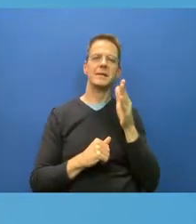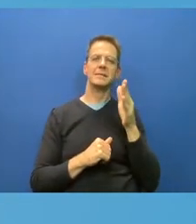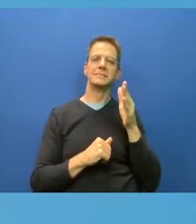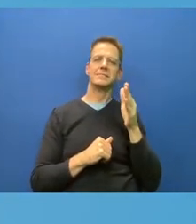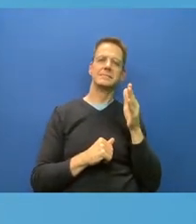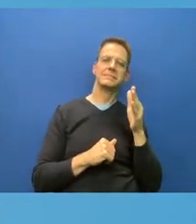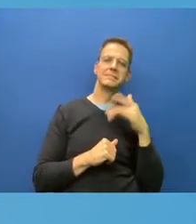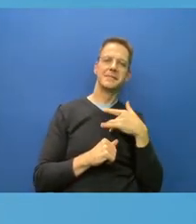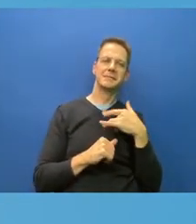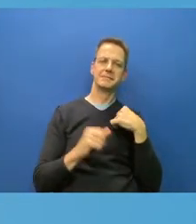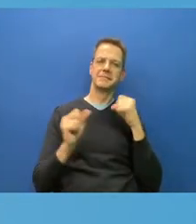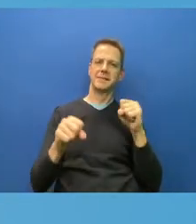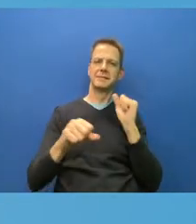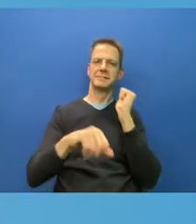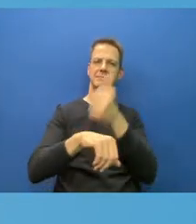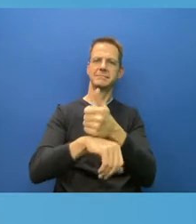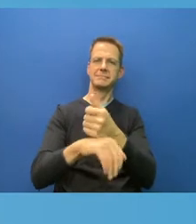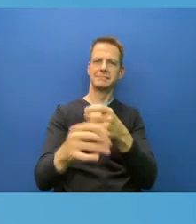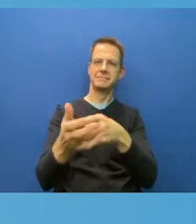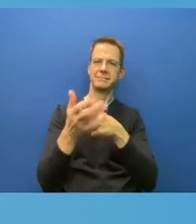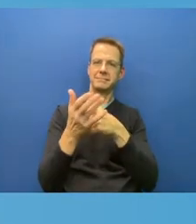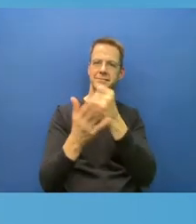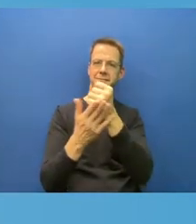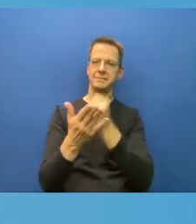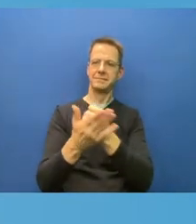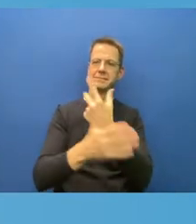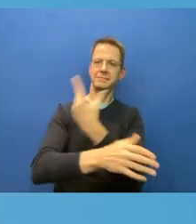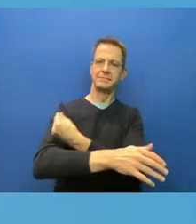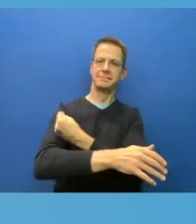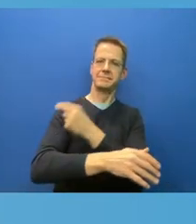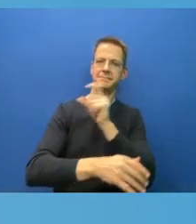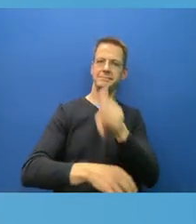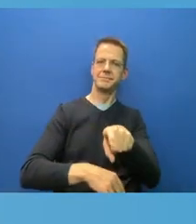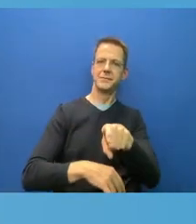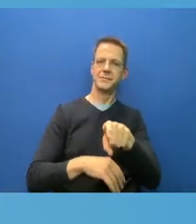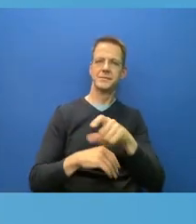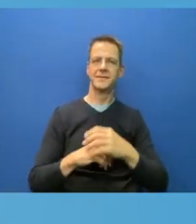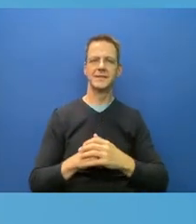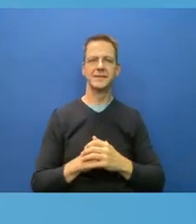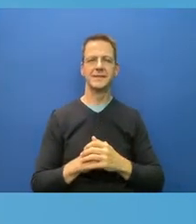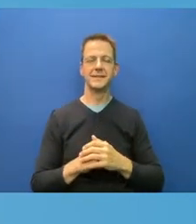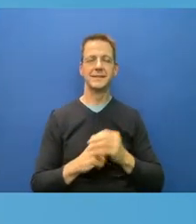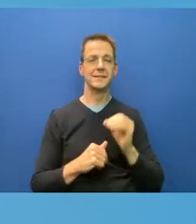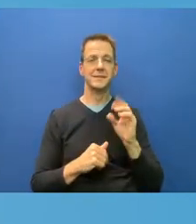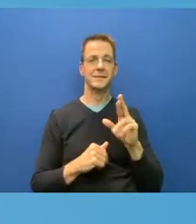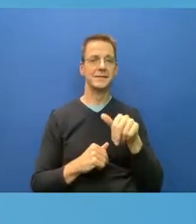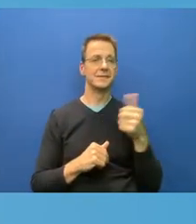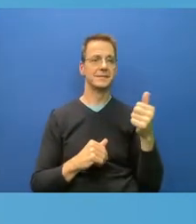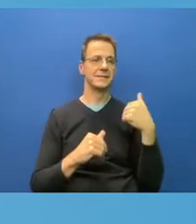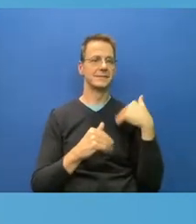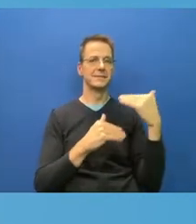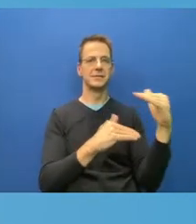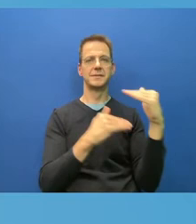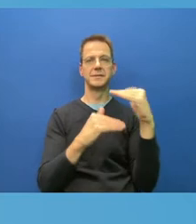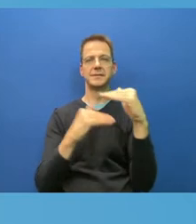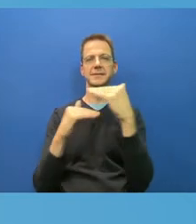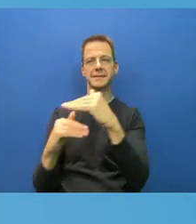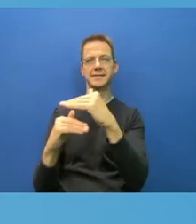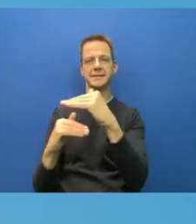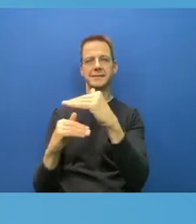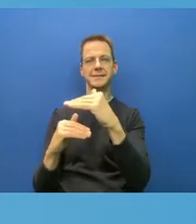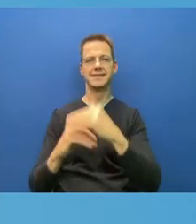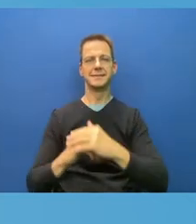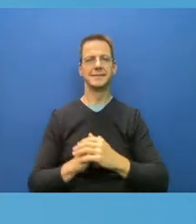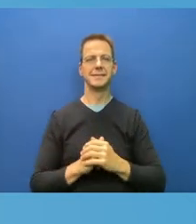requirements or even some of the other restrictions that that we've seen. So there's the the sort of good news story about some of that